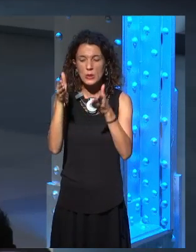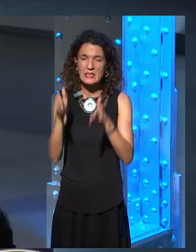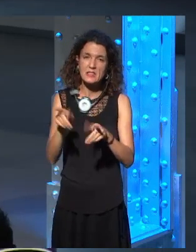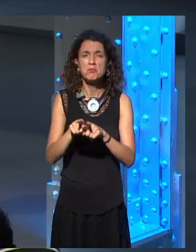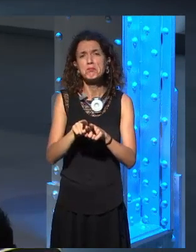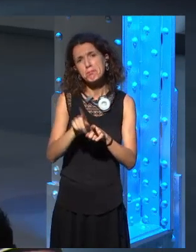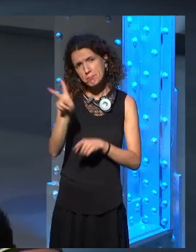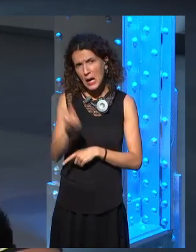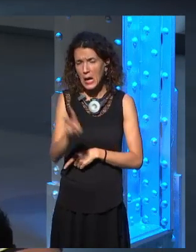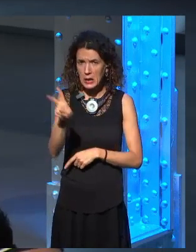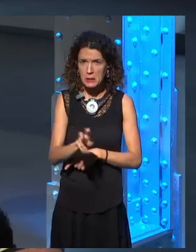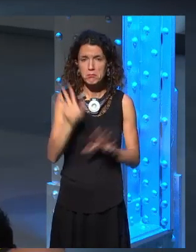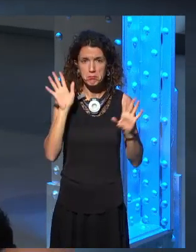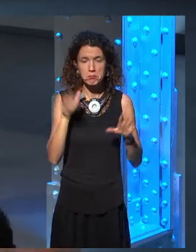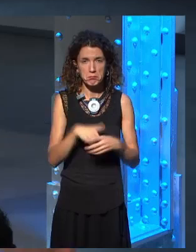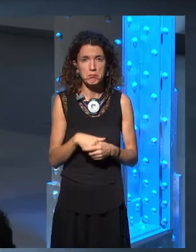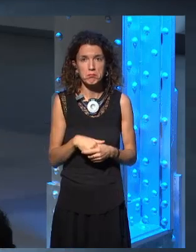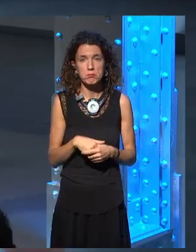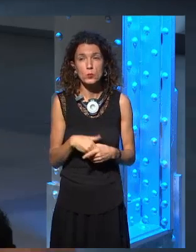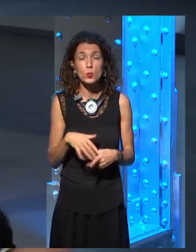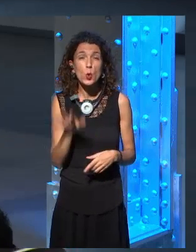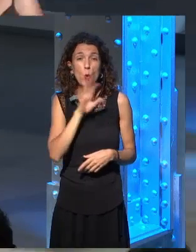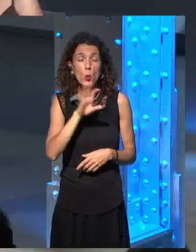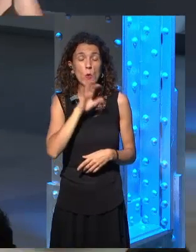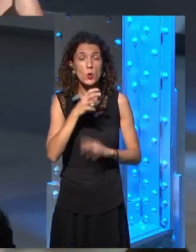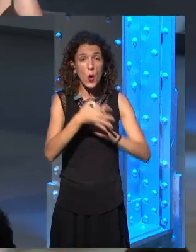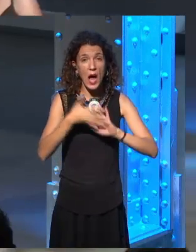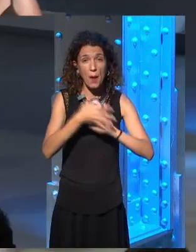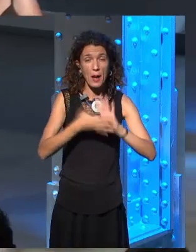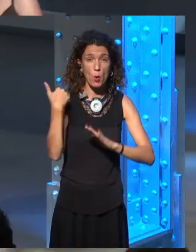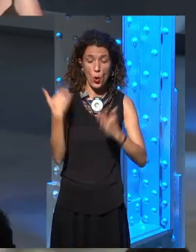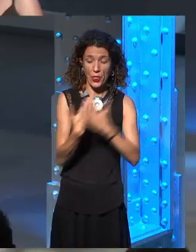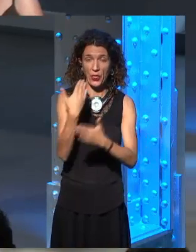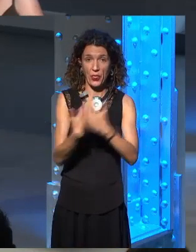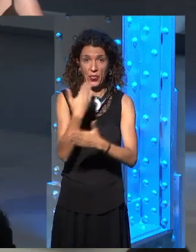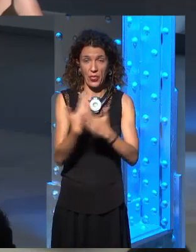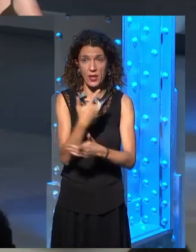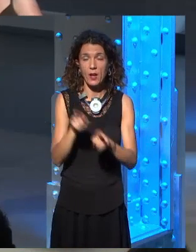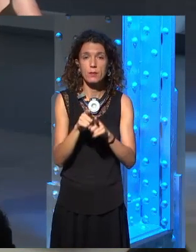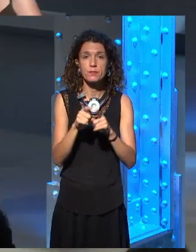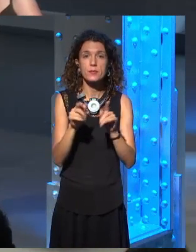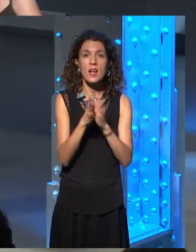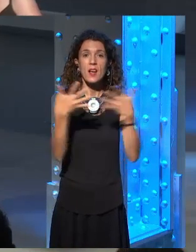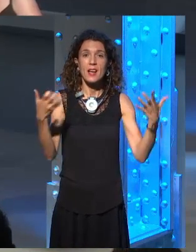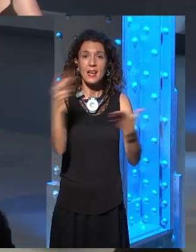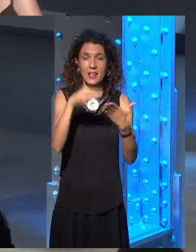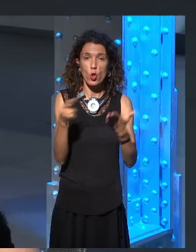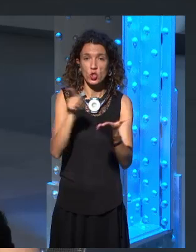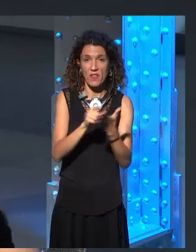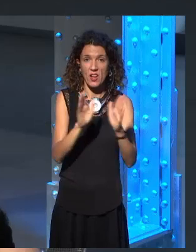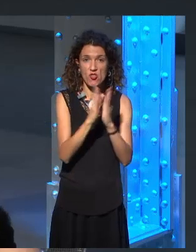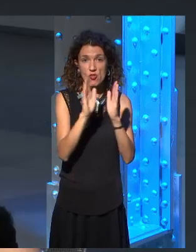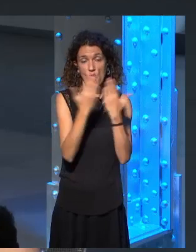funny because we talked about that just a few days ago. were re-reading some bits and pieces and, uh, thought the fact